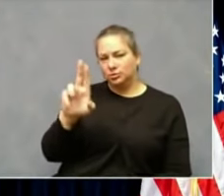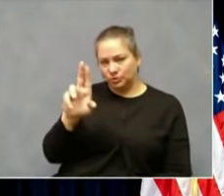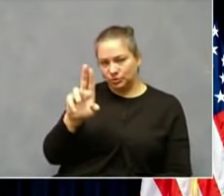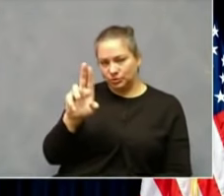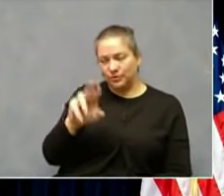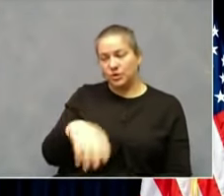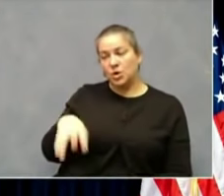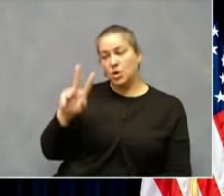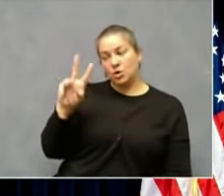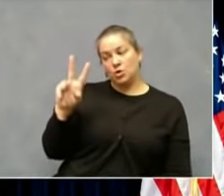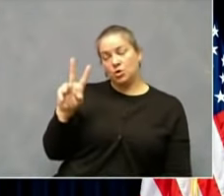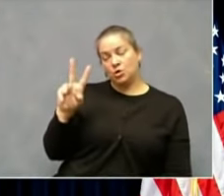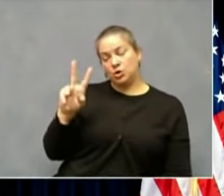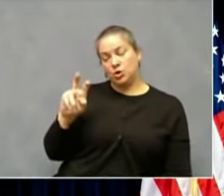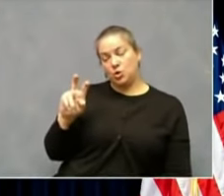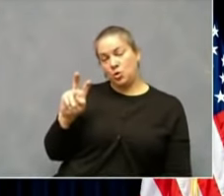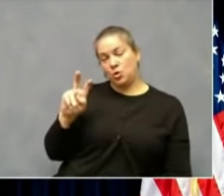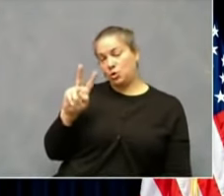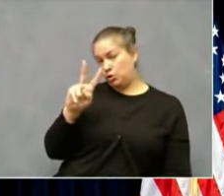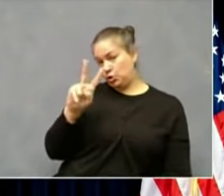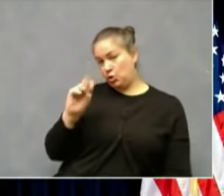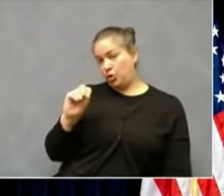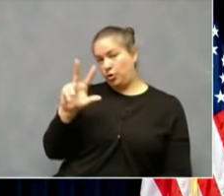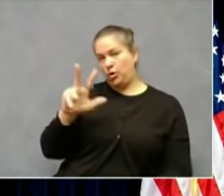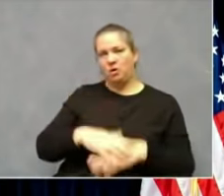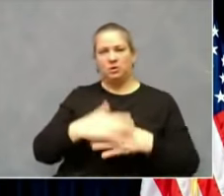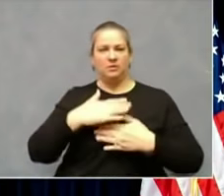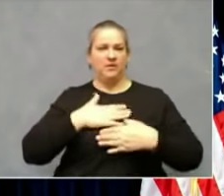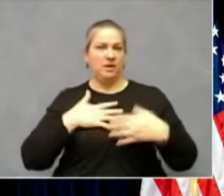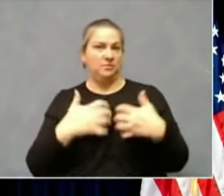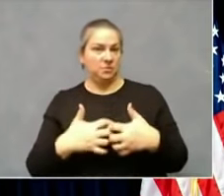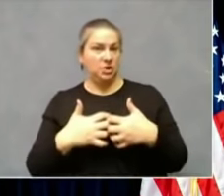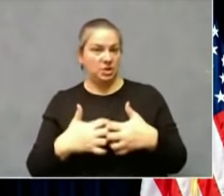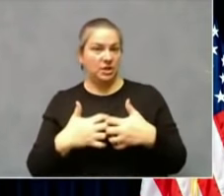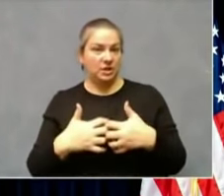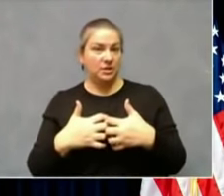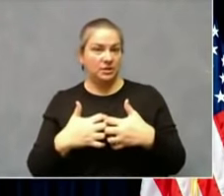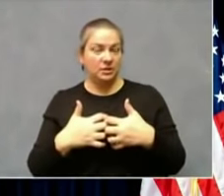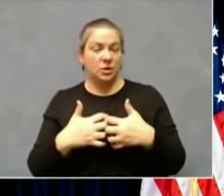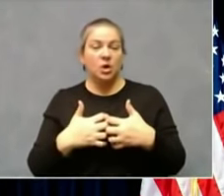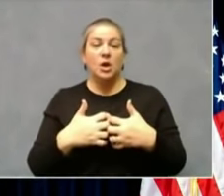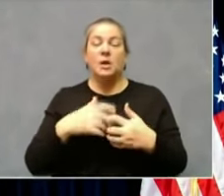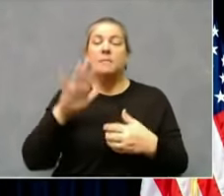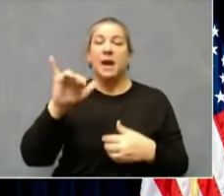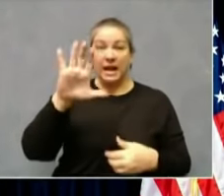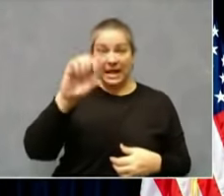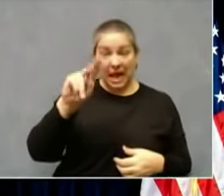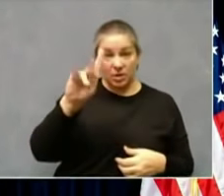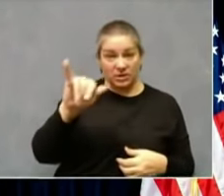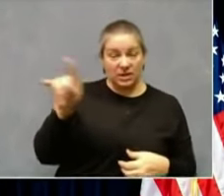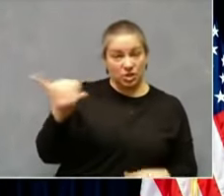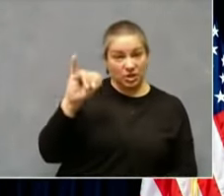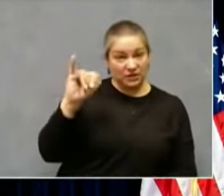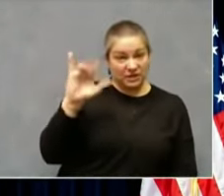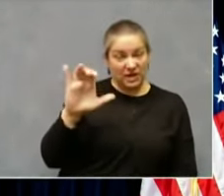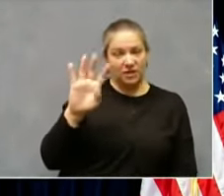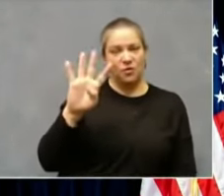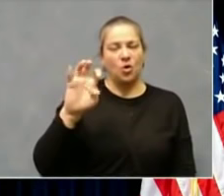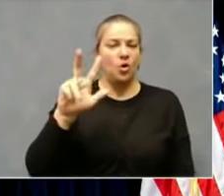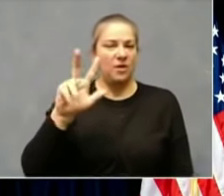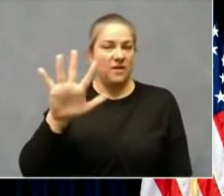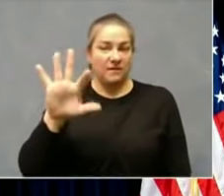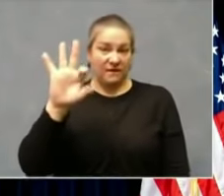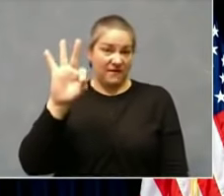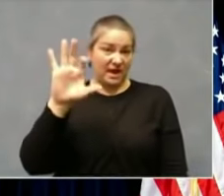203 on a ventilator. New cases by county. Jefferson, 435. Fayette, 260.